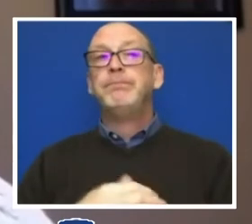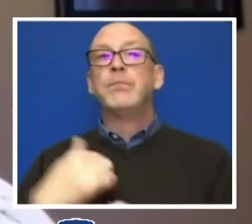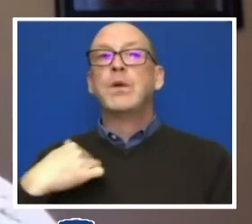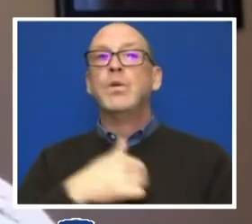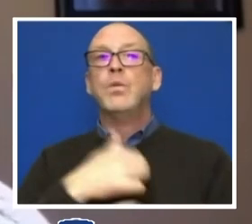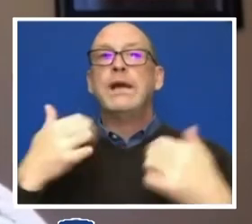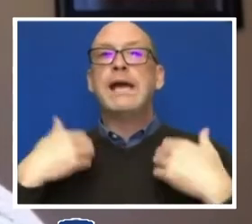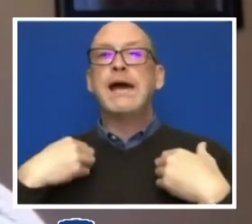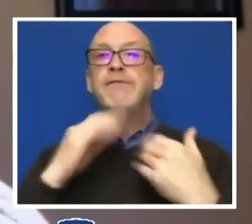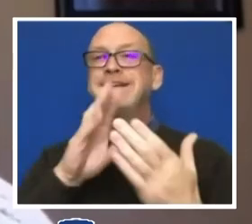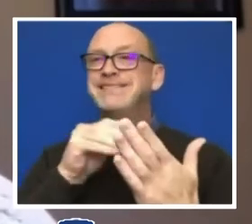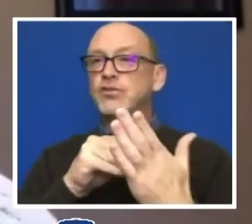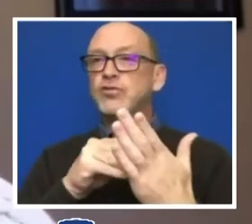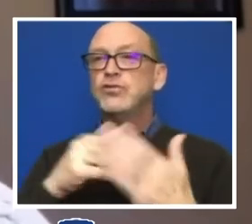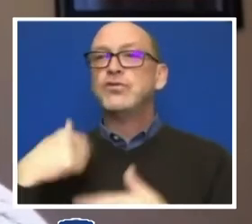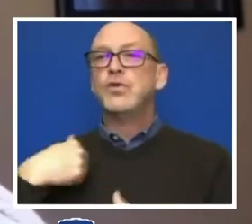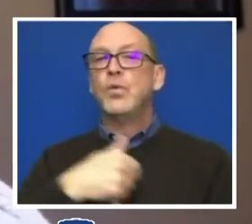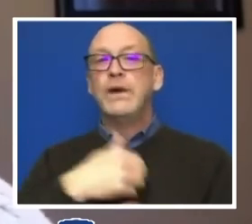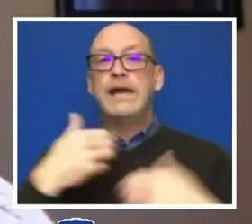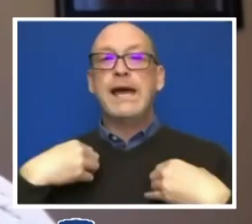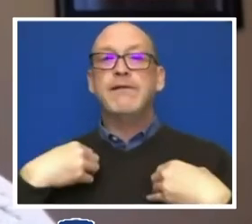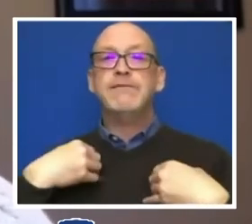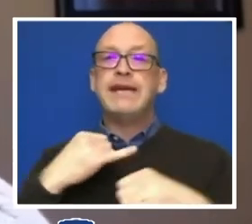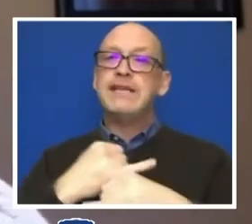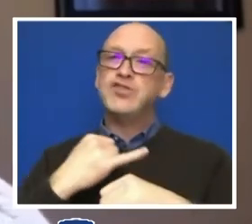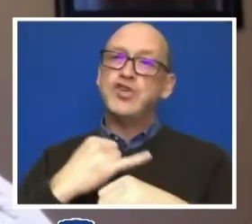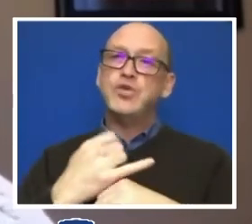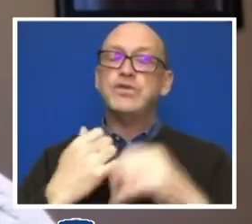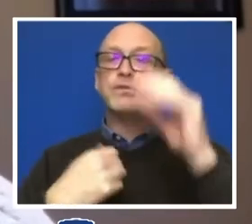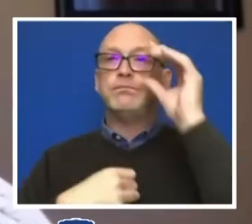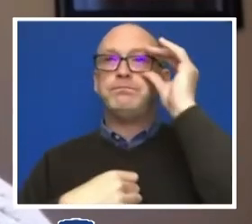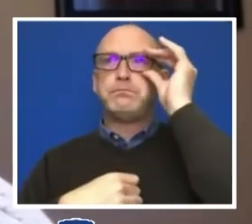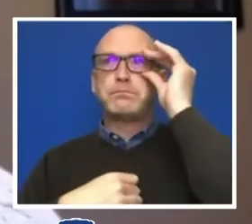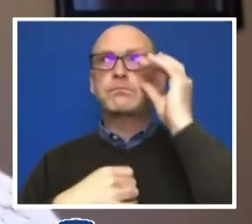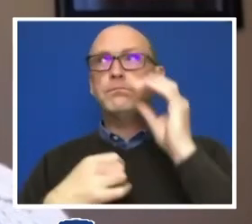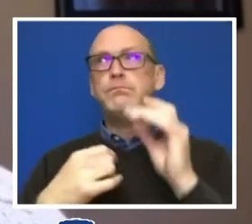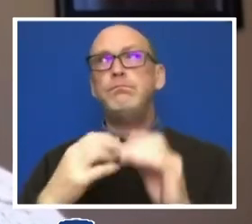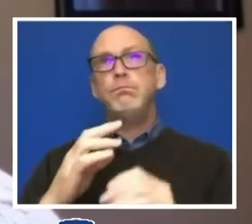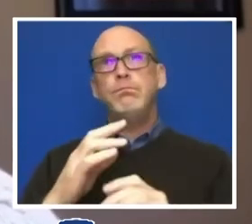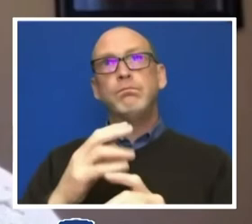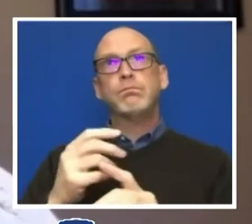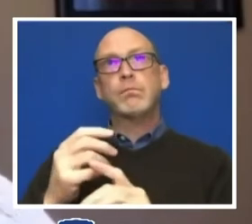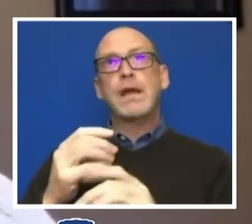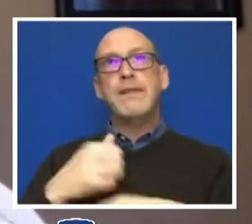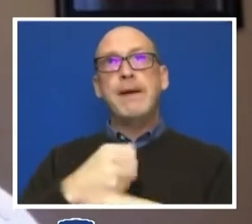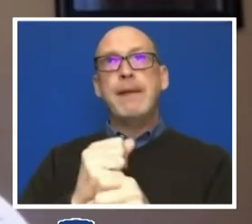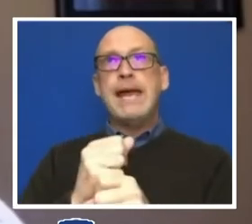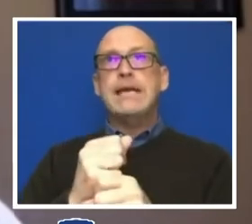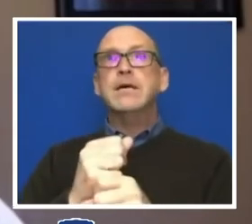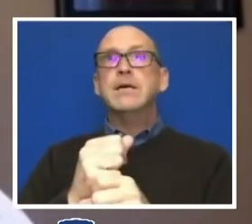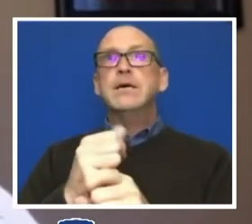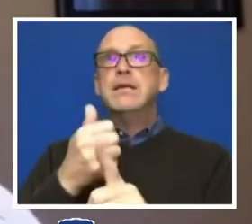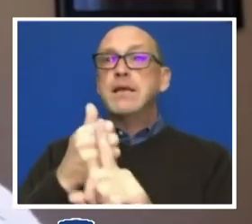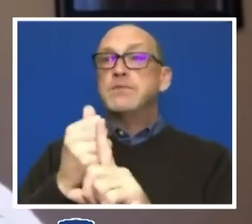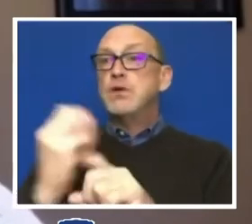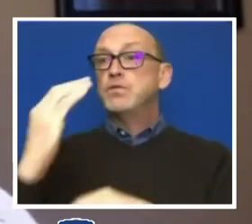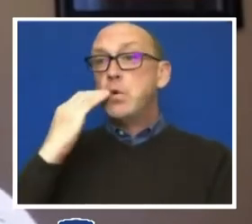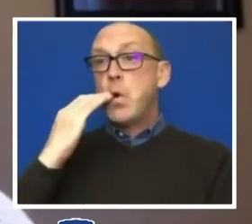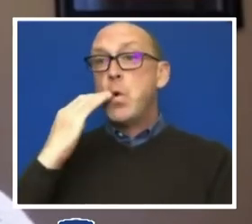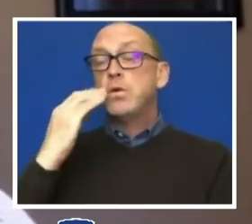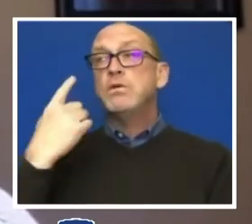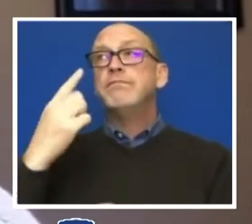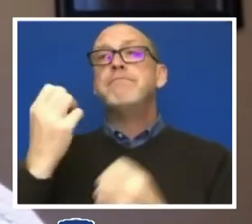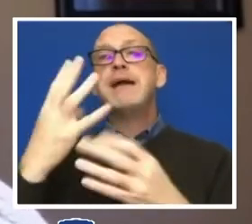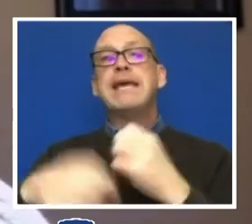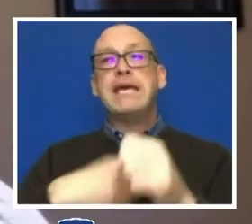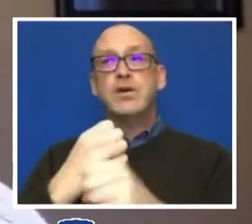centers, we have existing institutes that have distinguished themselves for decades around this